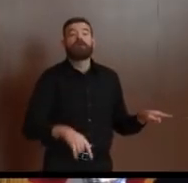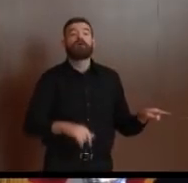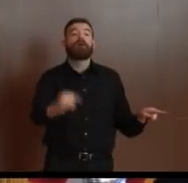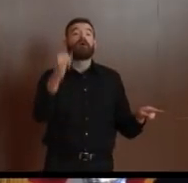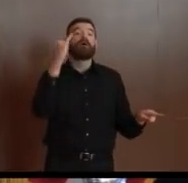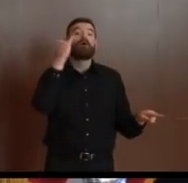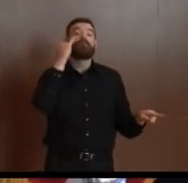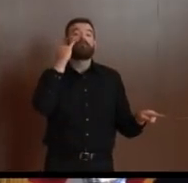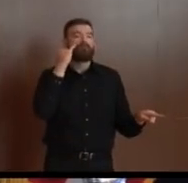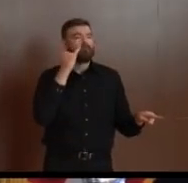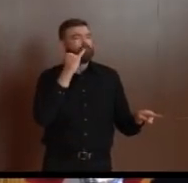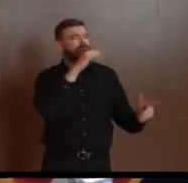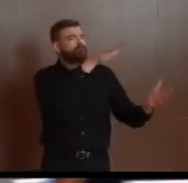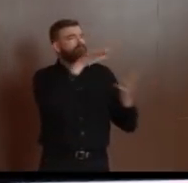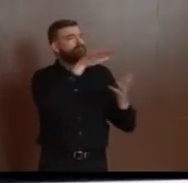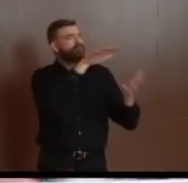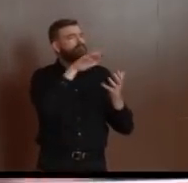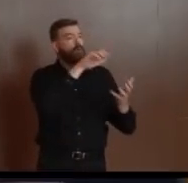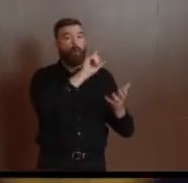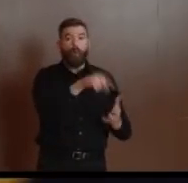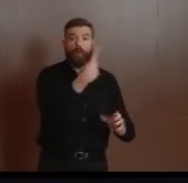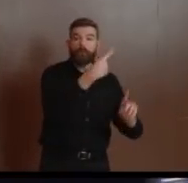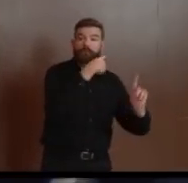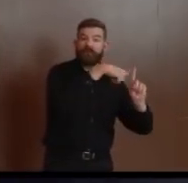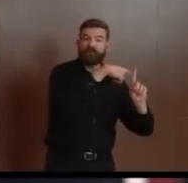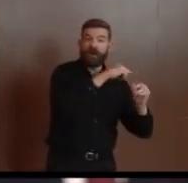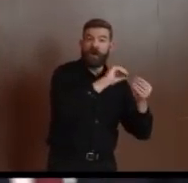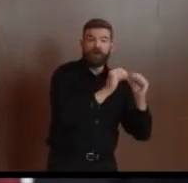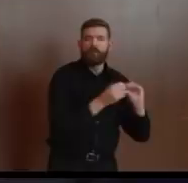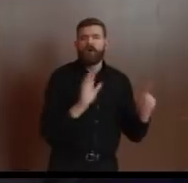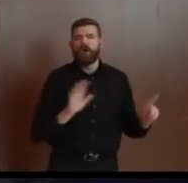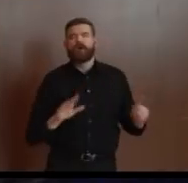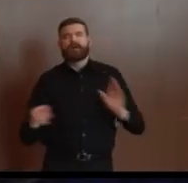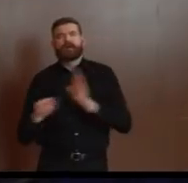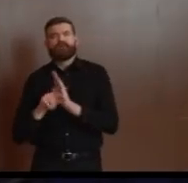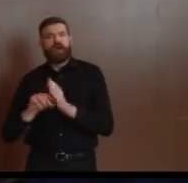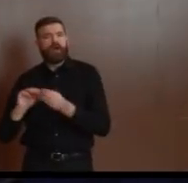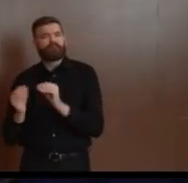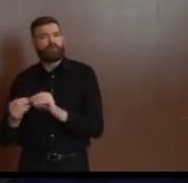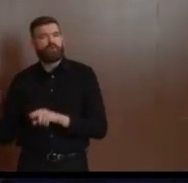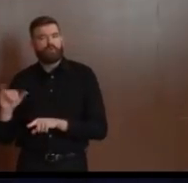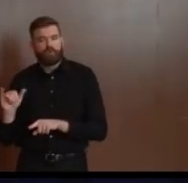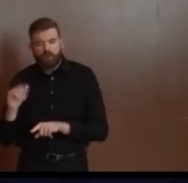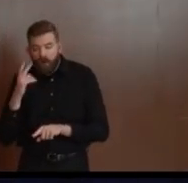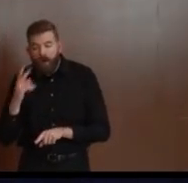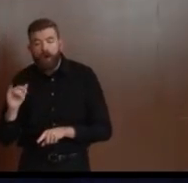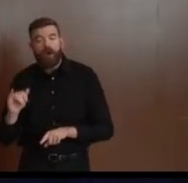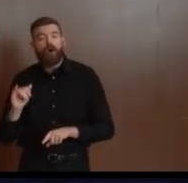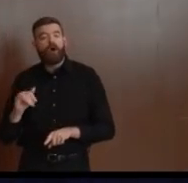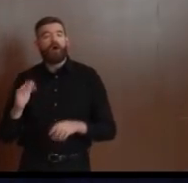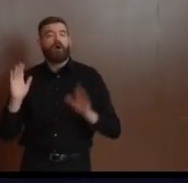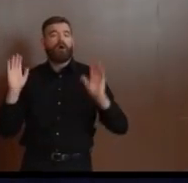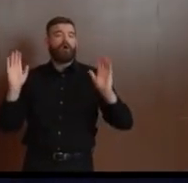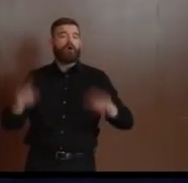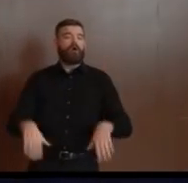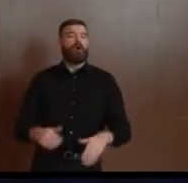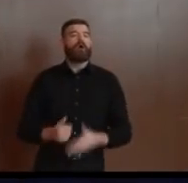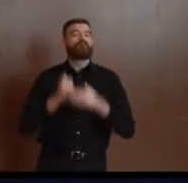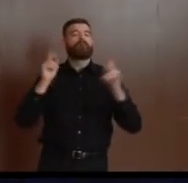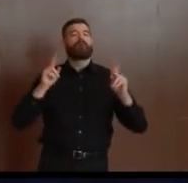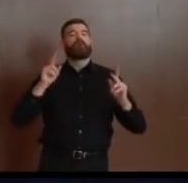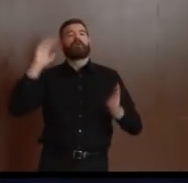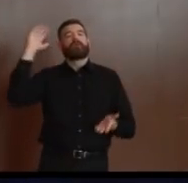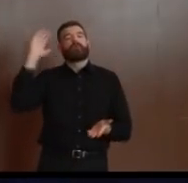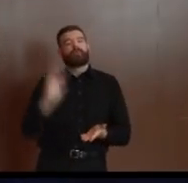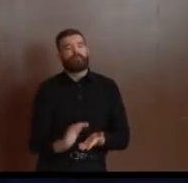particularly associated with this? Yeah, I would, one bit of clarification, you mentioned executive order, is actually a directive for me in my role as director or the